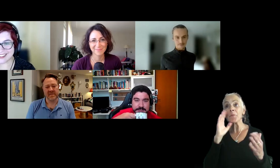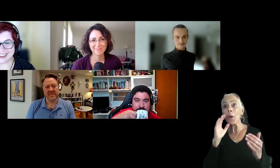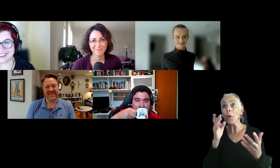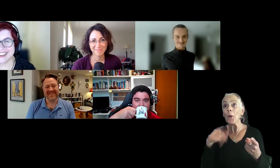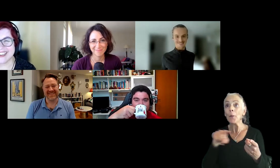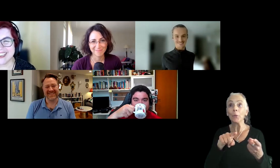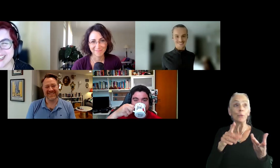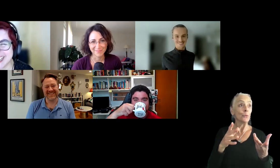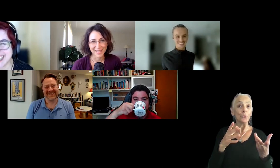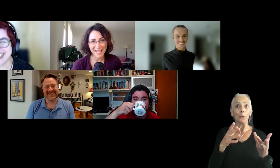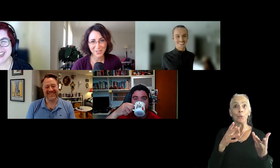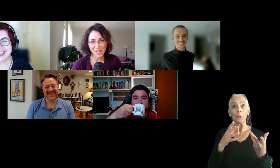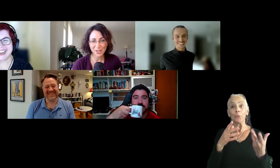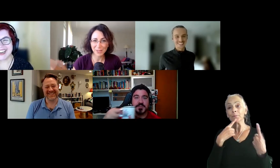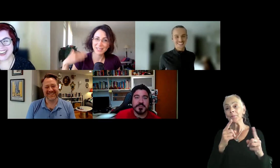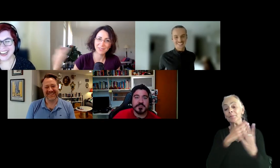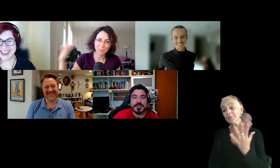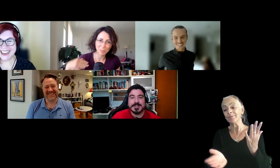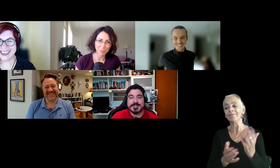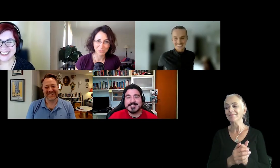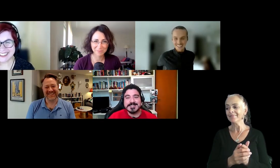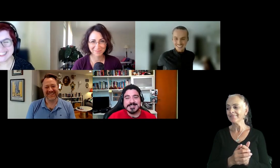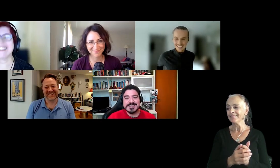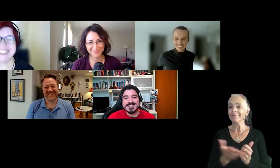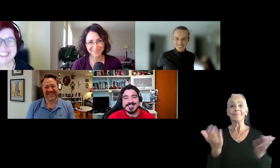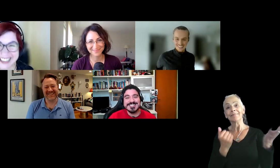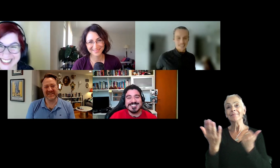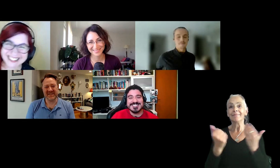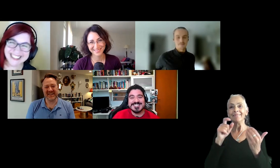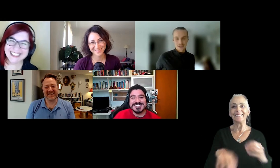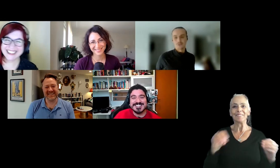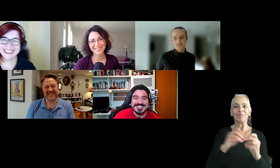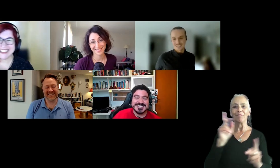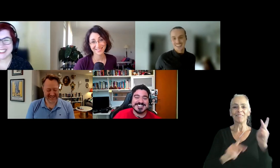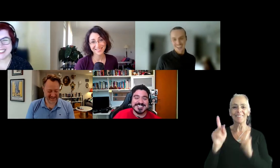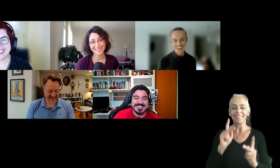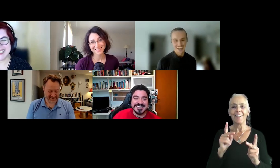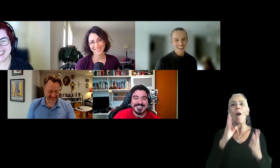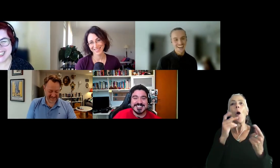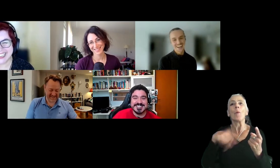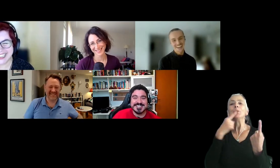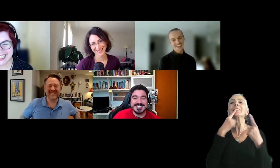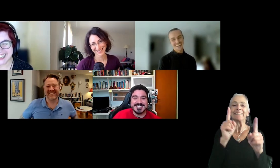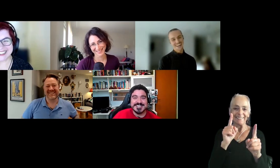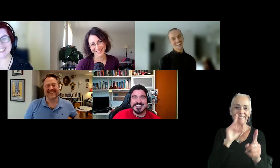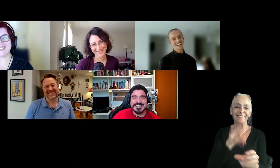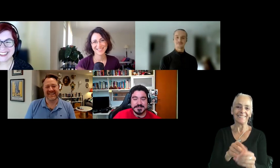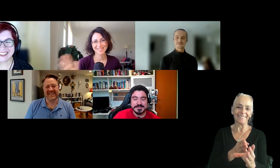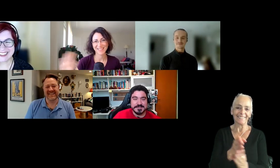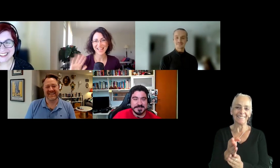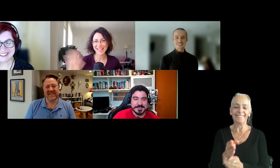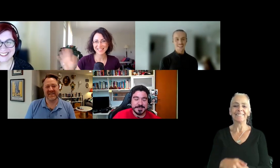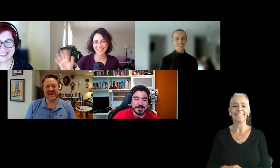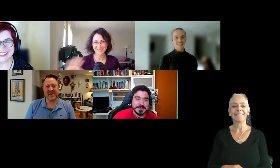in the end. Yeah. Good luck. Come on in. We need more people. Yes. That's right. Agreed. That's right. Awesome.